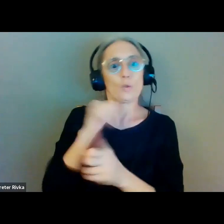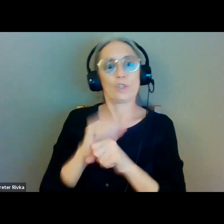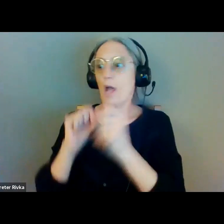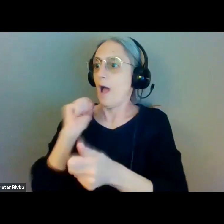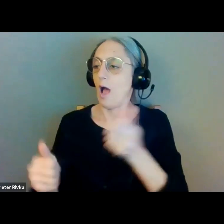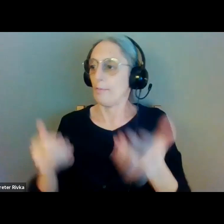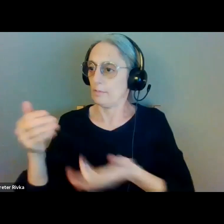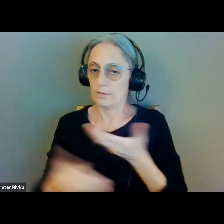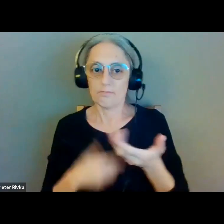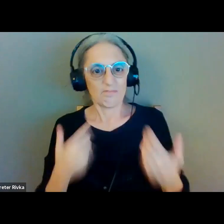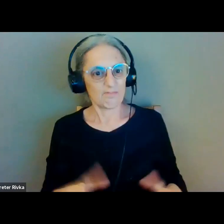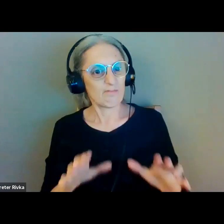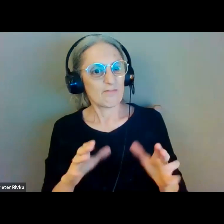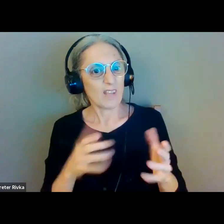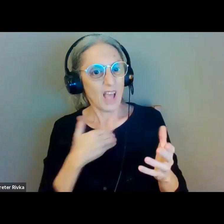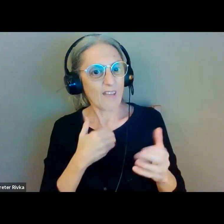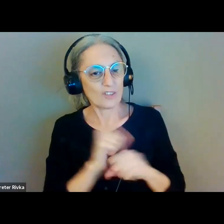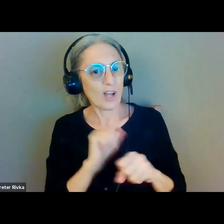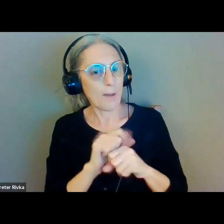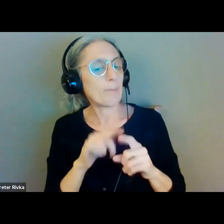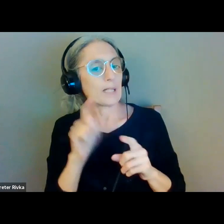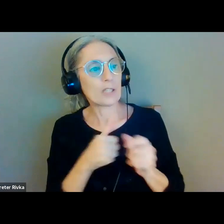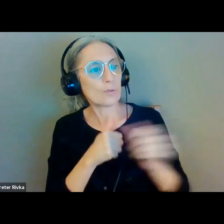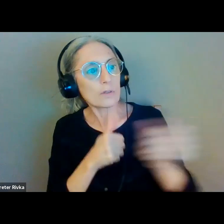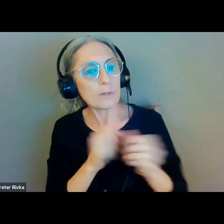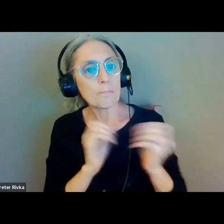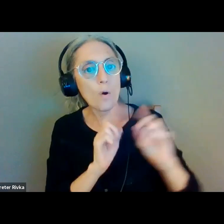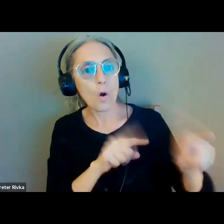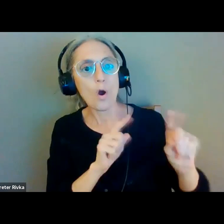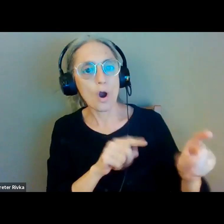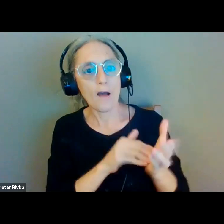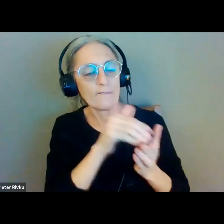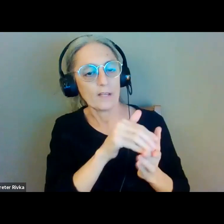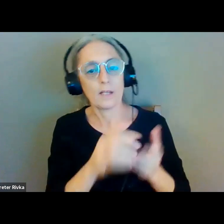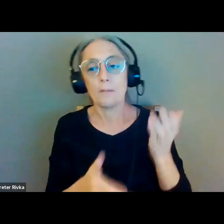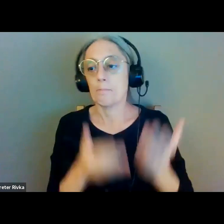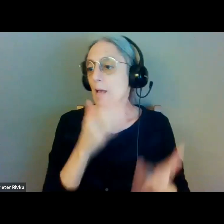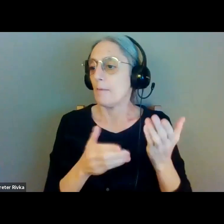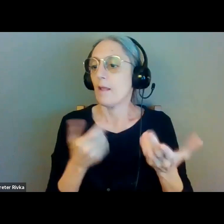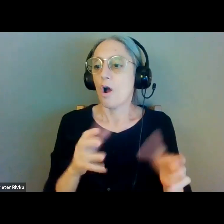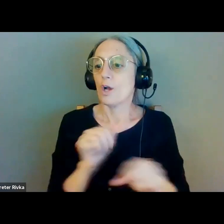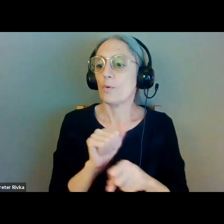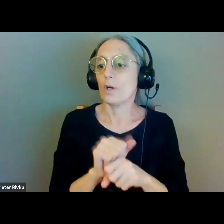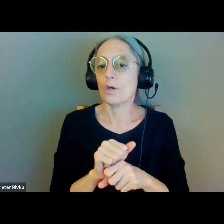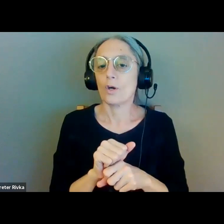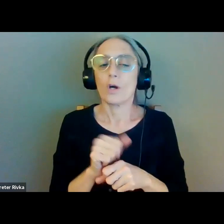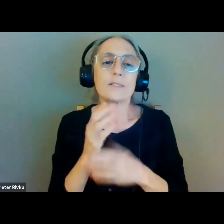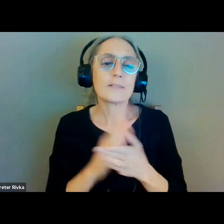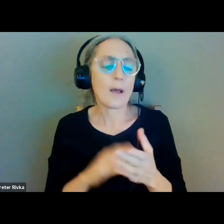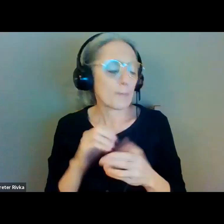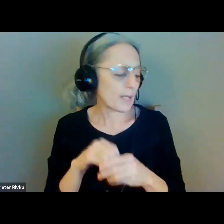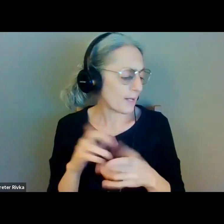working at all or they could be working you know maybe somebody in um you know in one of these